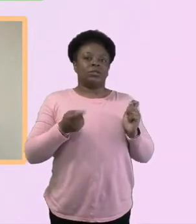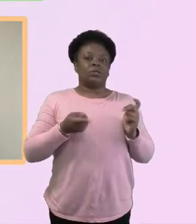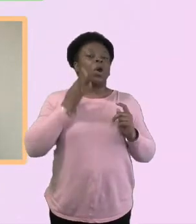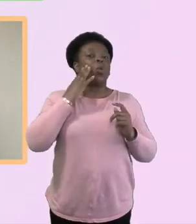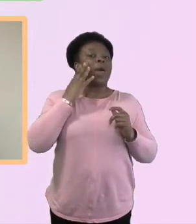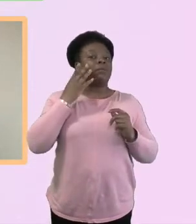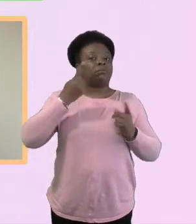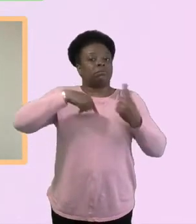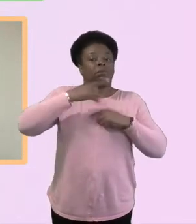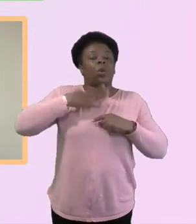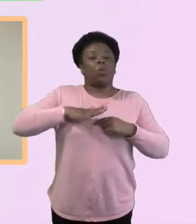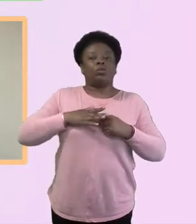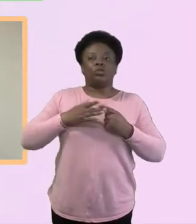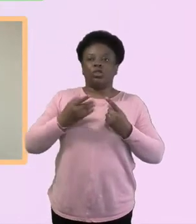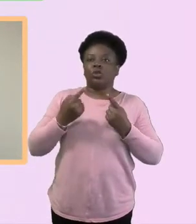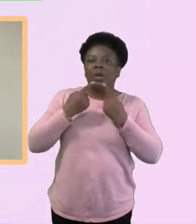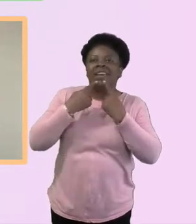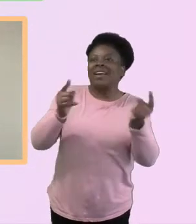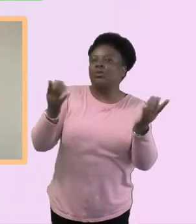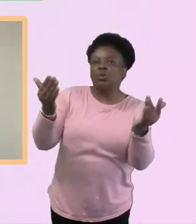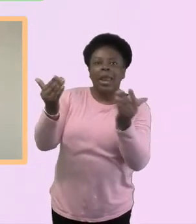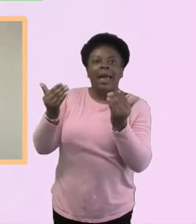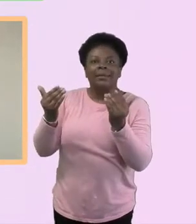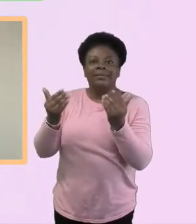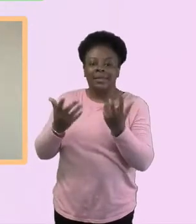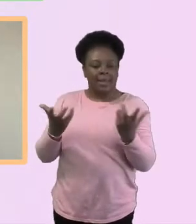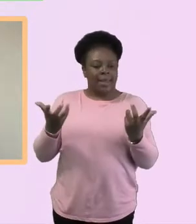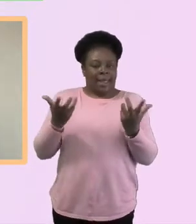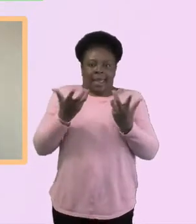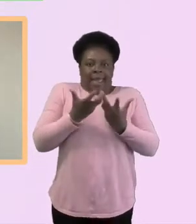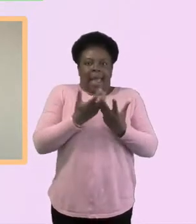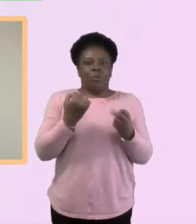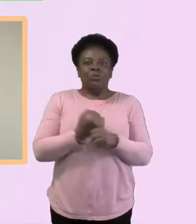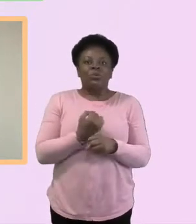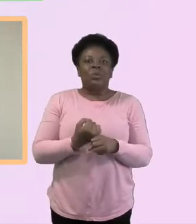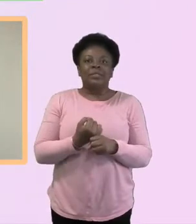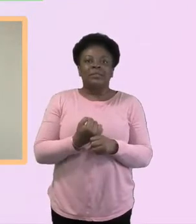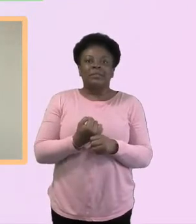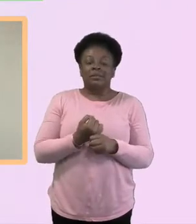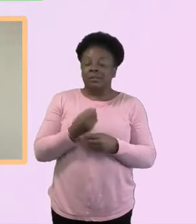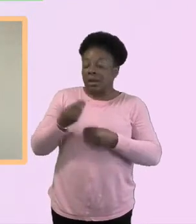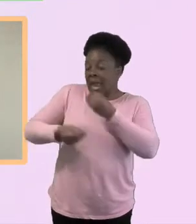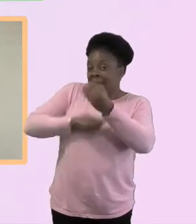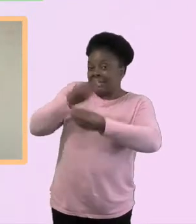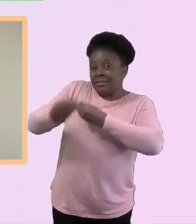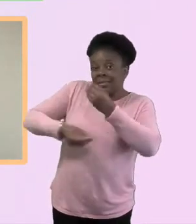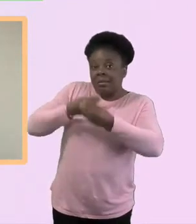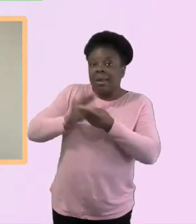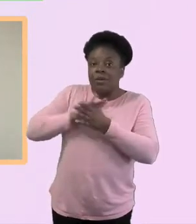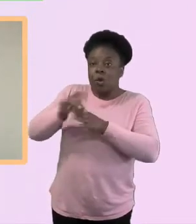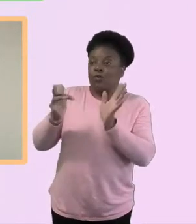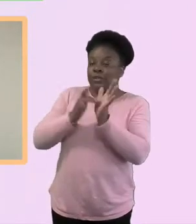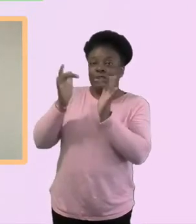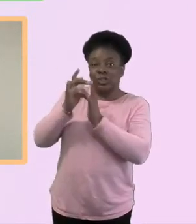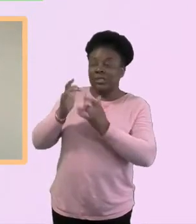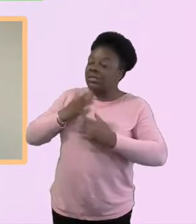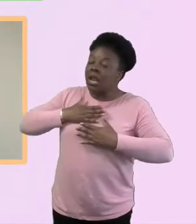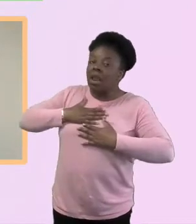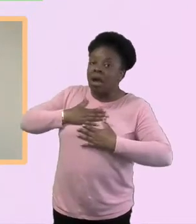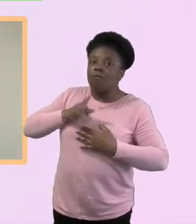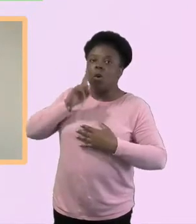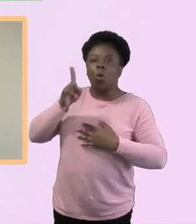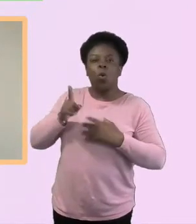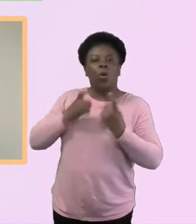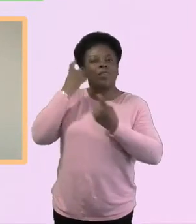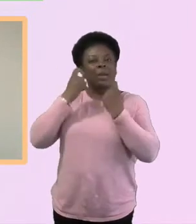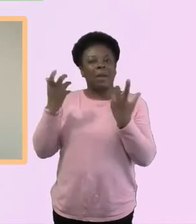or to make them come to church at a time that suits us? So, and I, and I think that's where the work actually needs to be